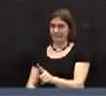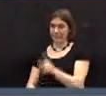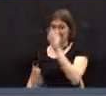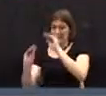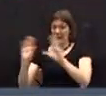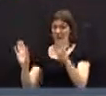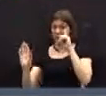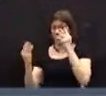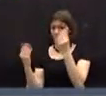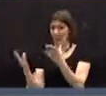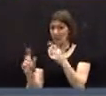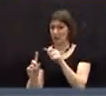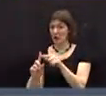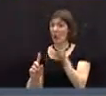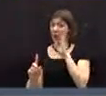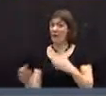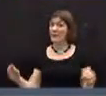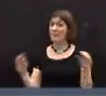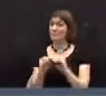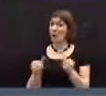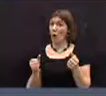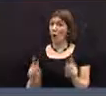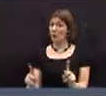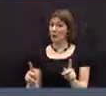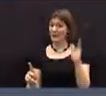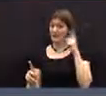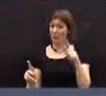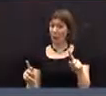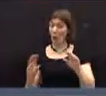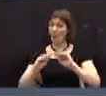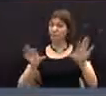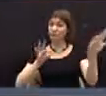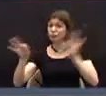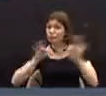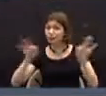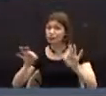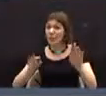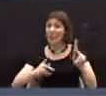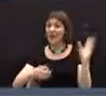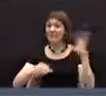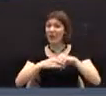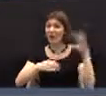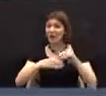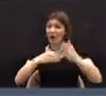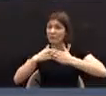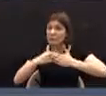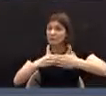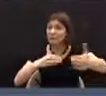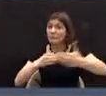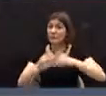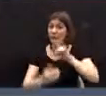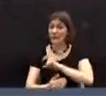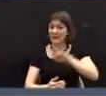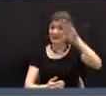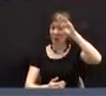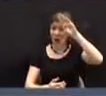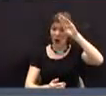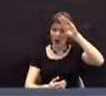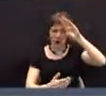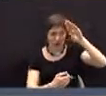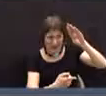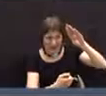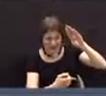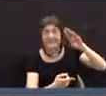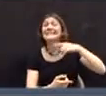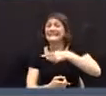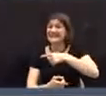opportunities for transparency and citizen involvement more than there have been up to this point? With regard to